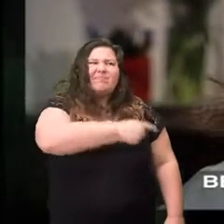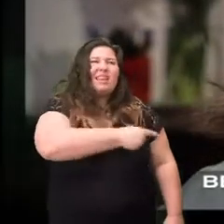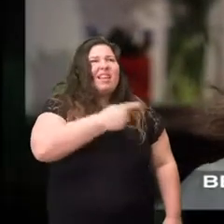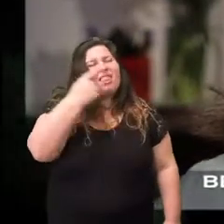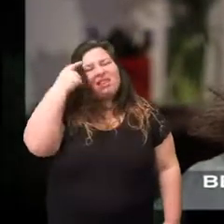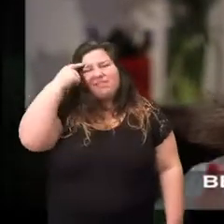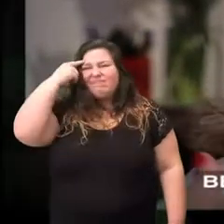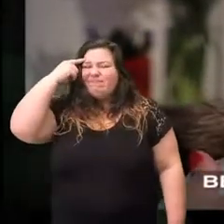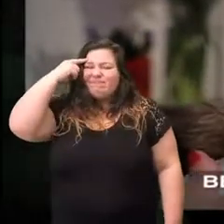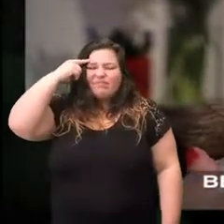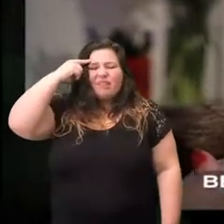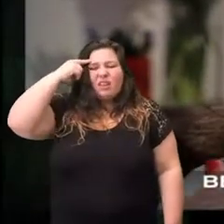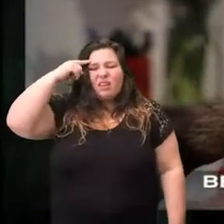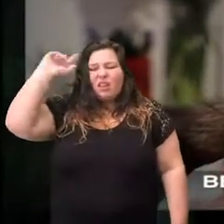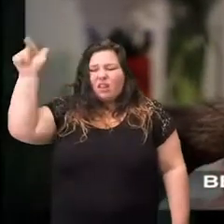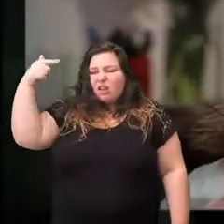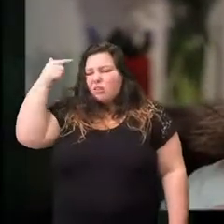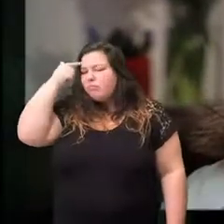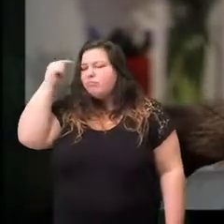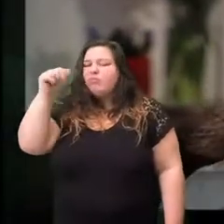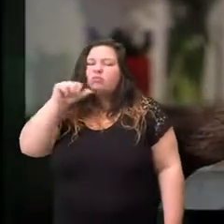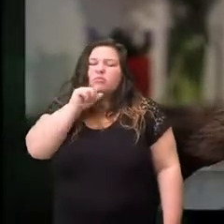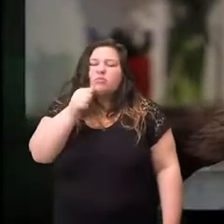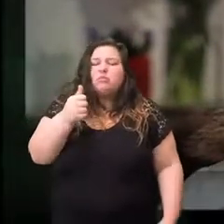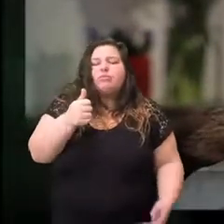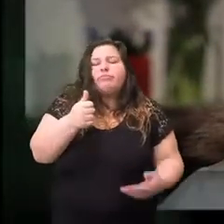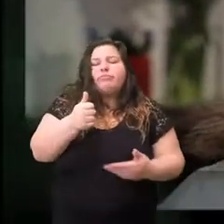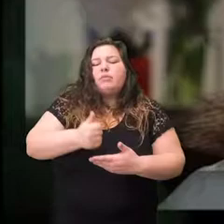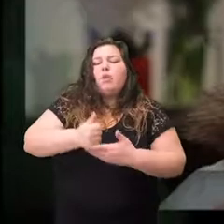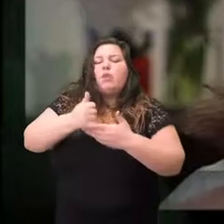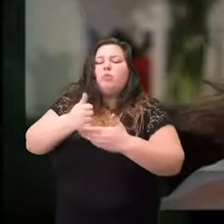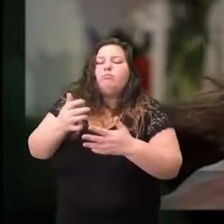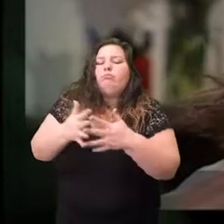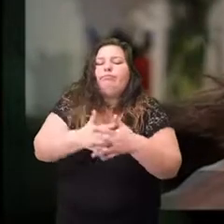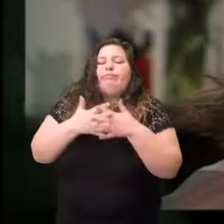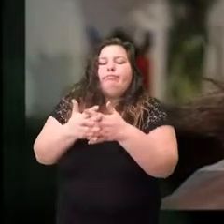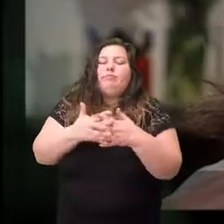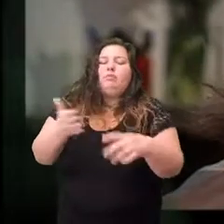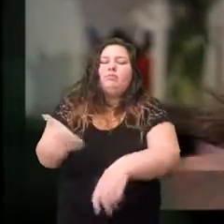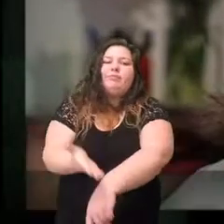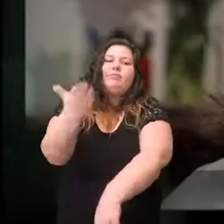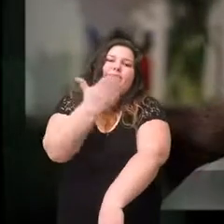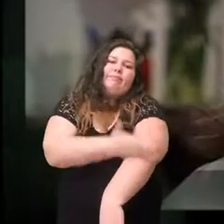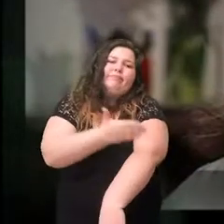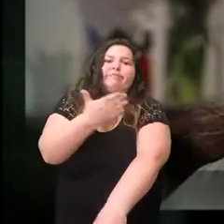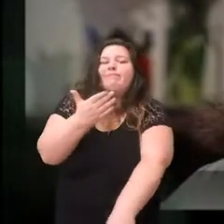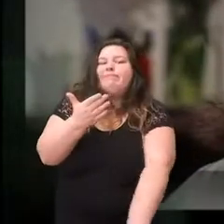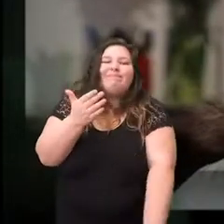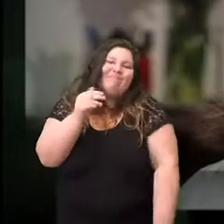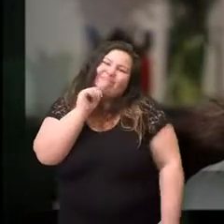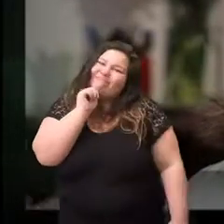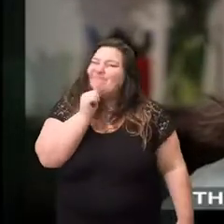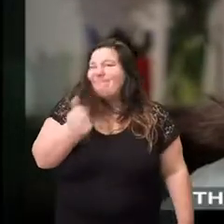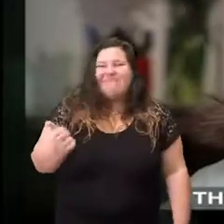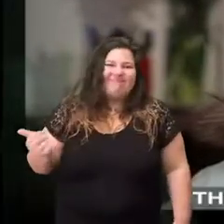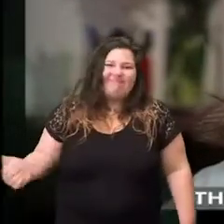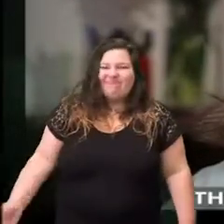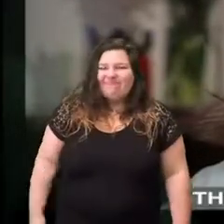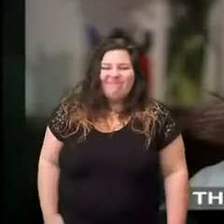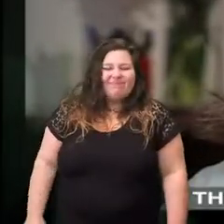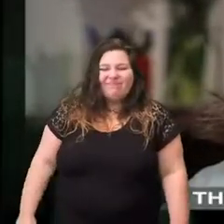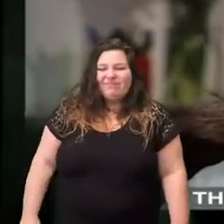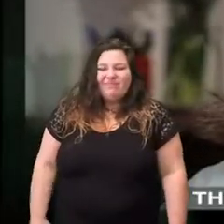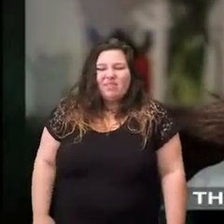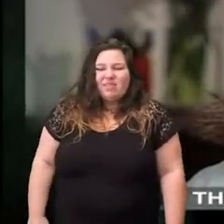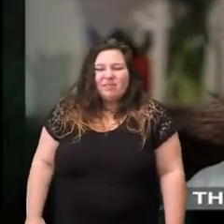because the confederation government to him is absolutely nothing that's going to build the